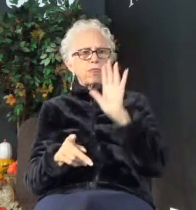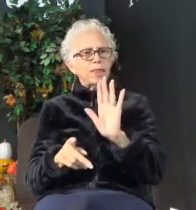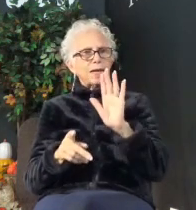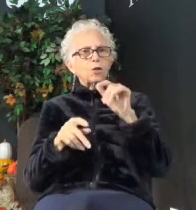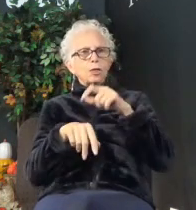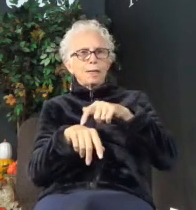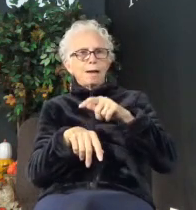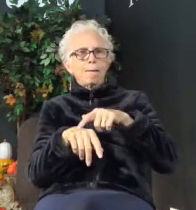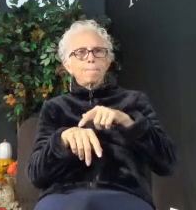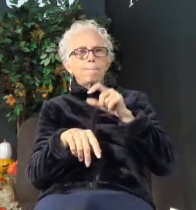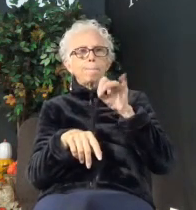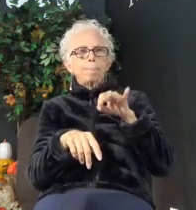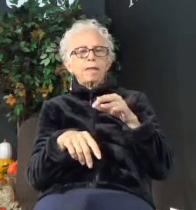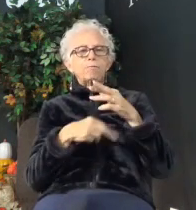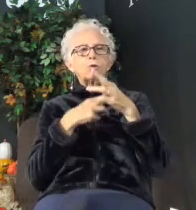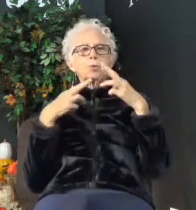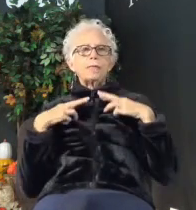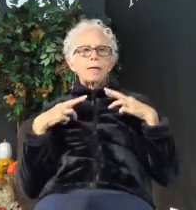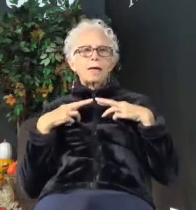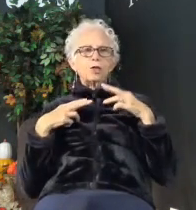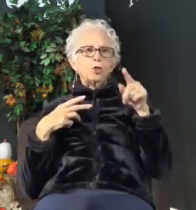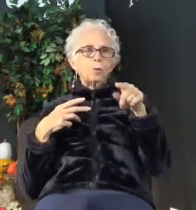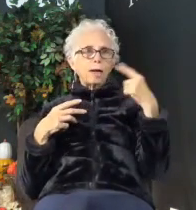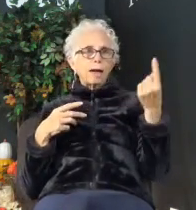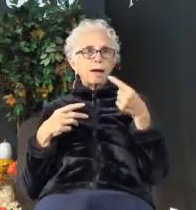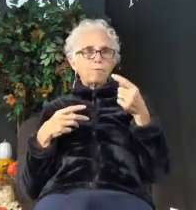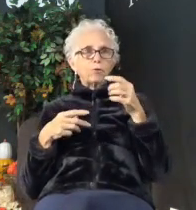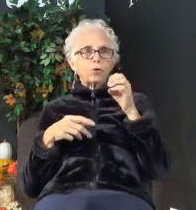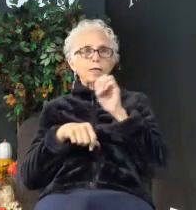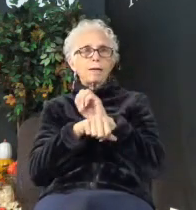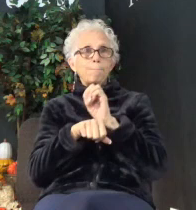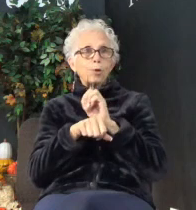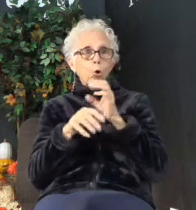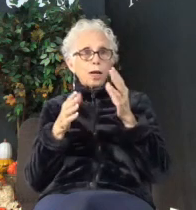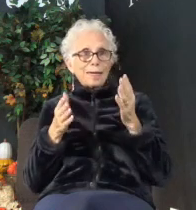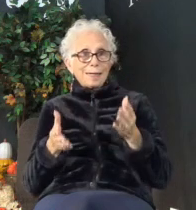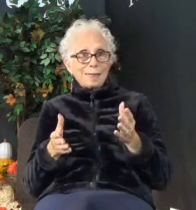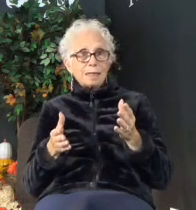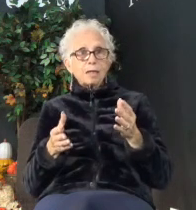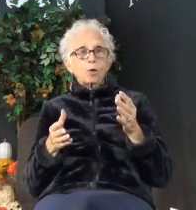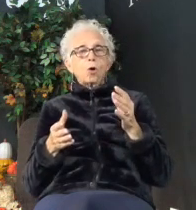If you're retired, were you ever an employee? Were you ever an employer?